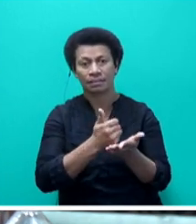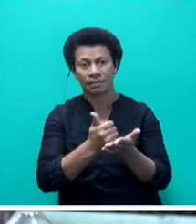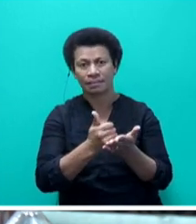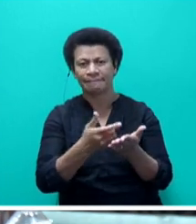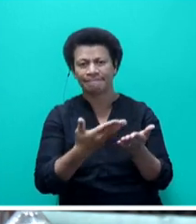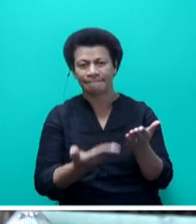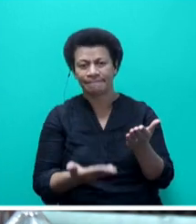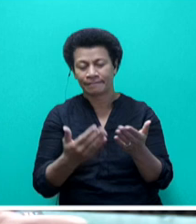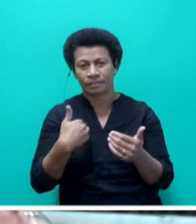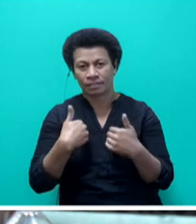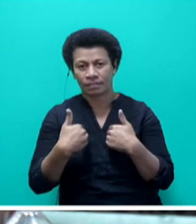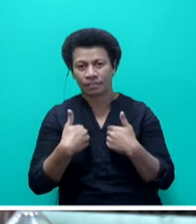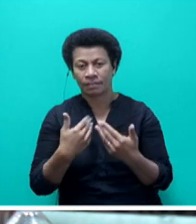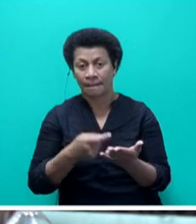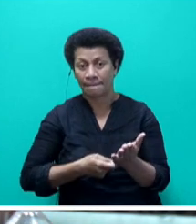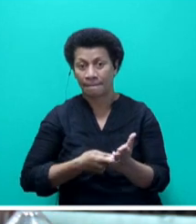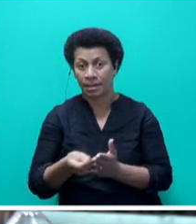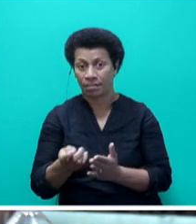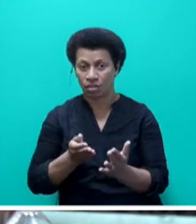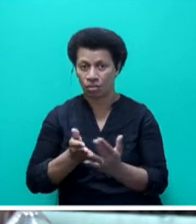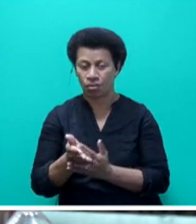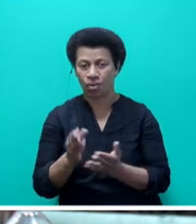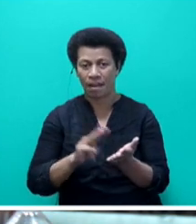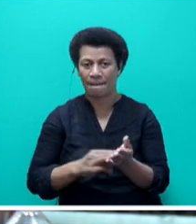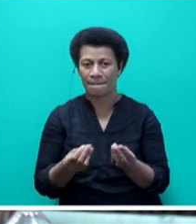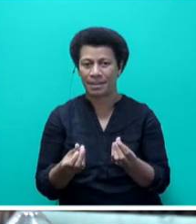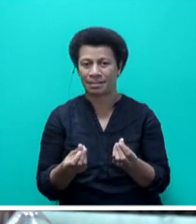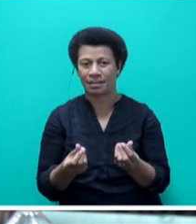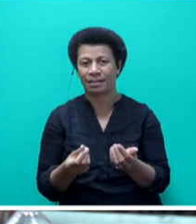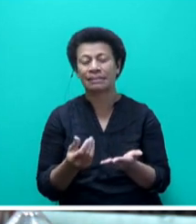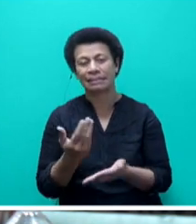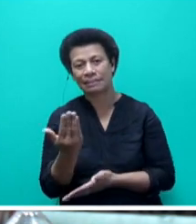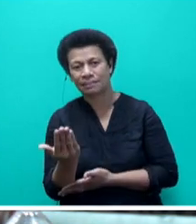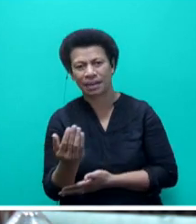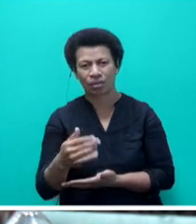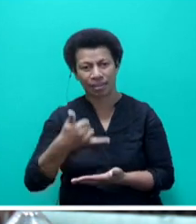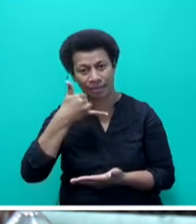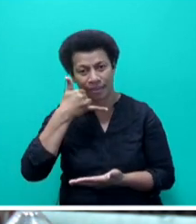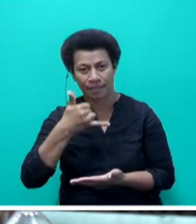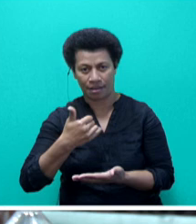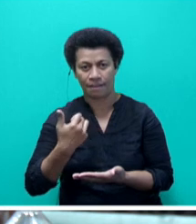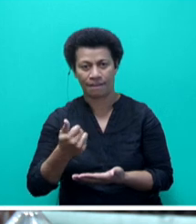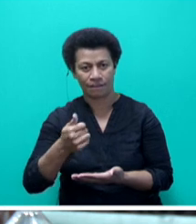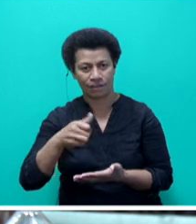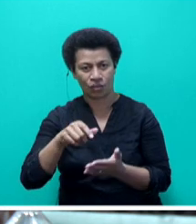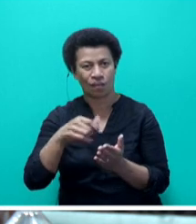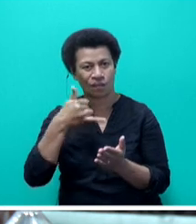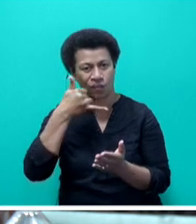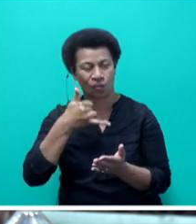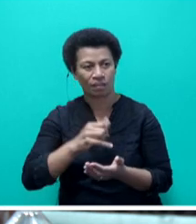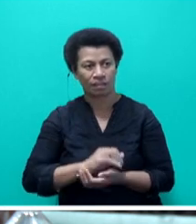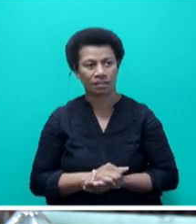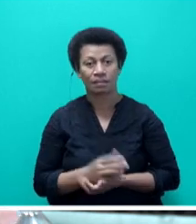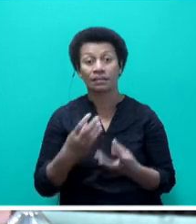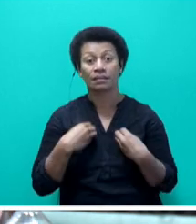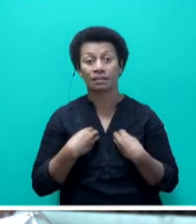eligible. The payment to them will be made through M-PESA or MyCash depending on the mobile phone number. Sir, we have already received a total